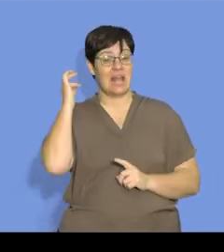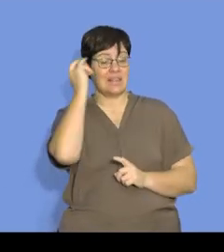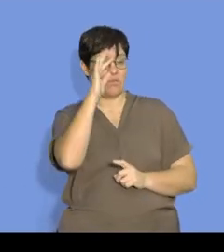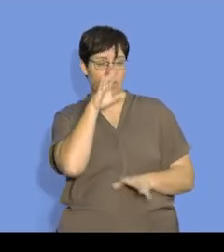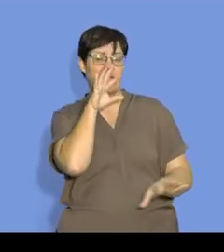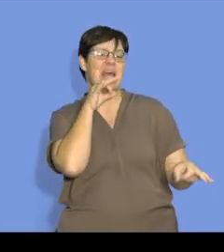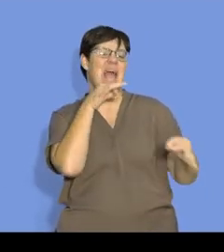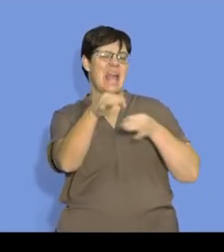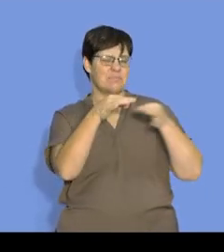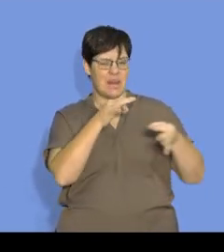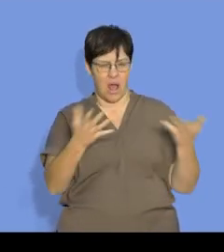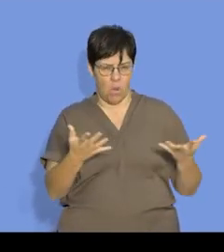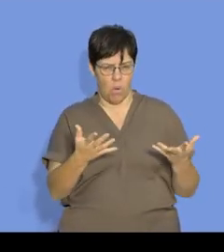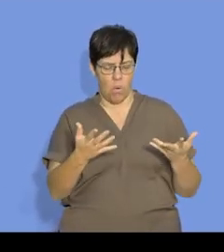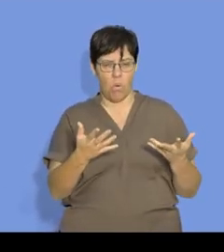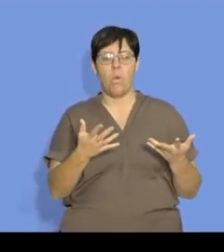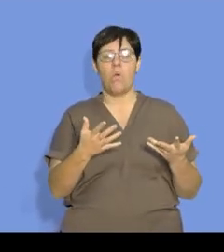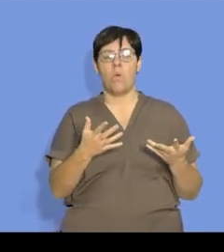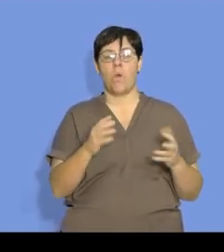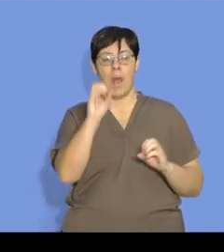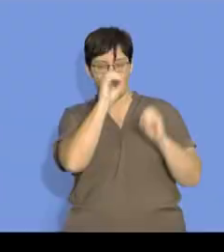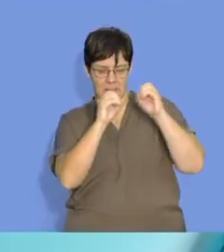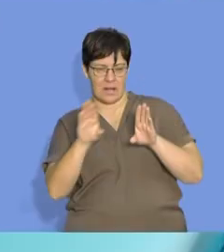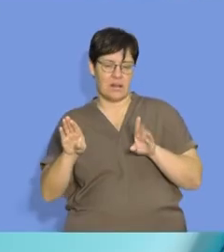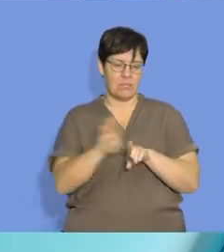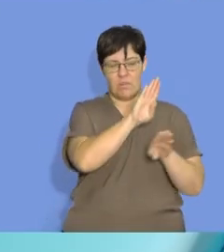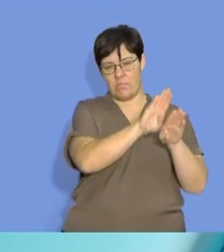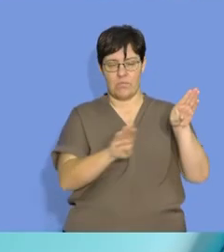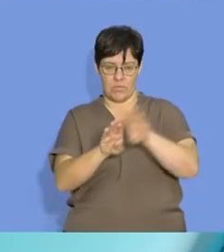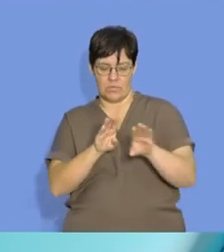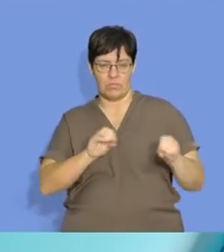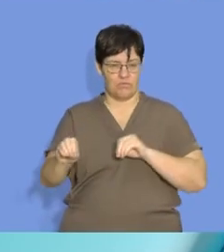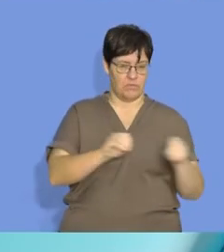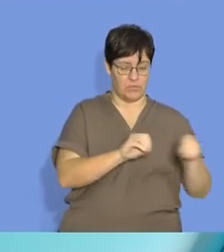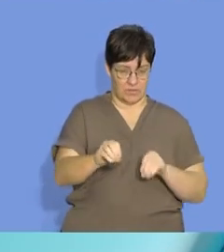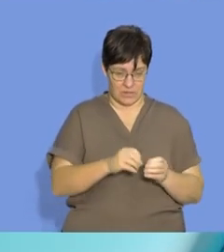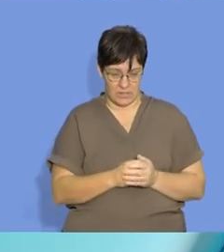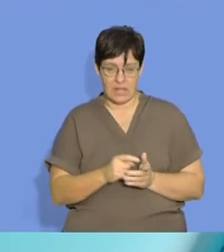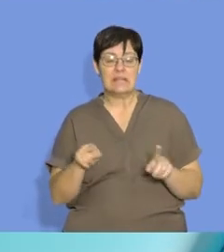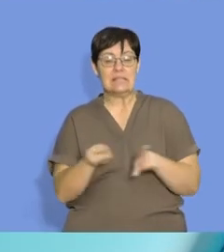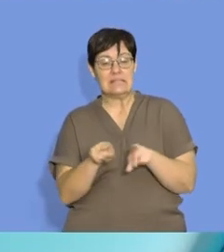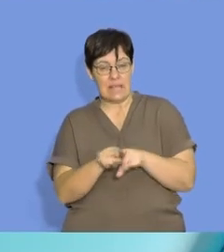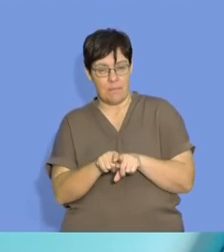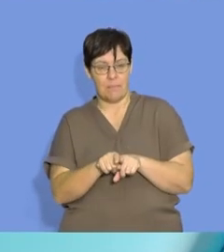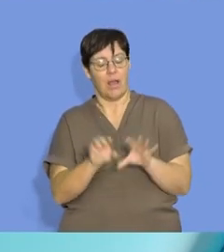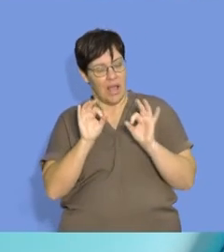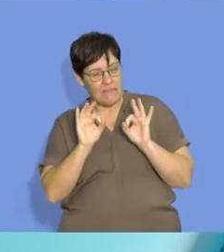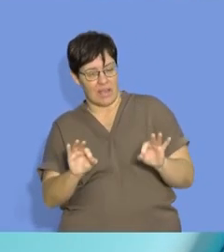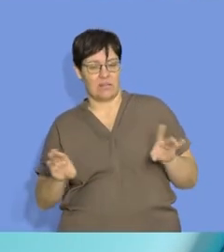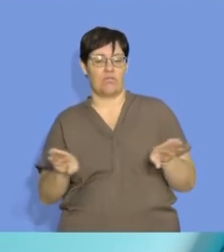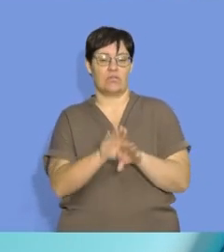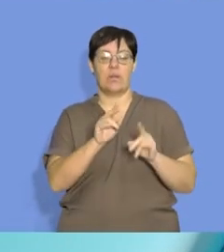theory, we need to explain it in terms of the particle motion and the collisions, and we need to talk about the effective